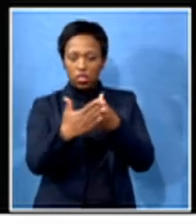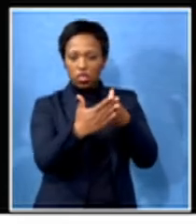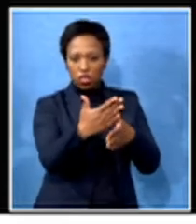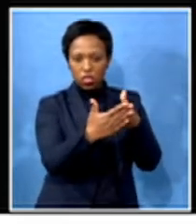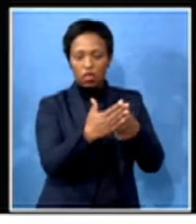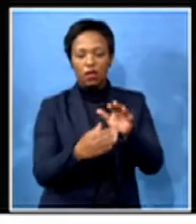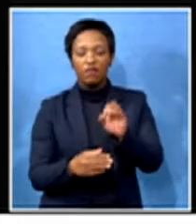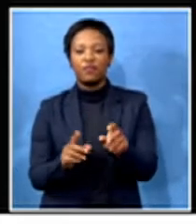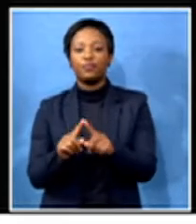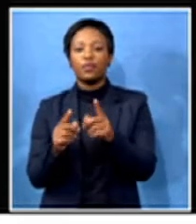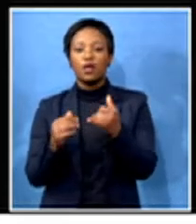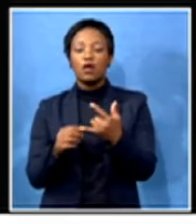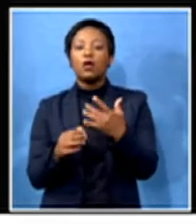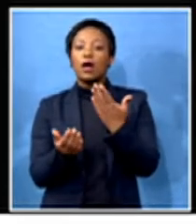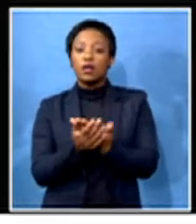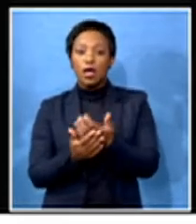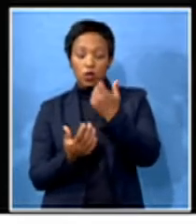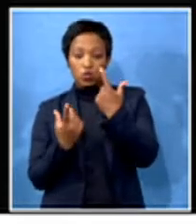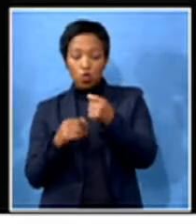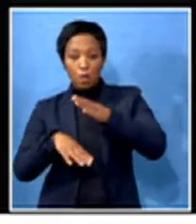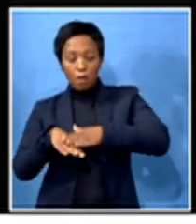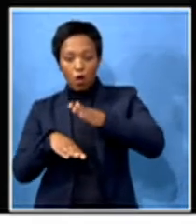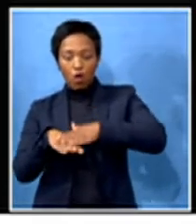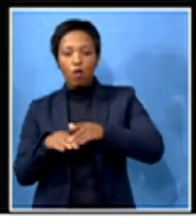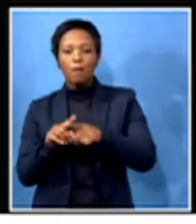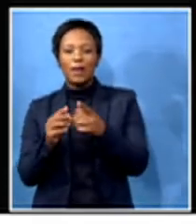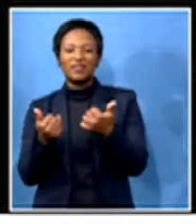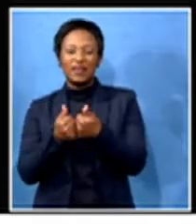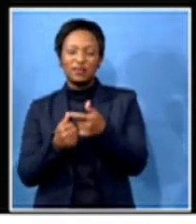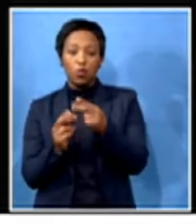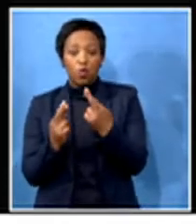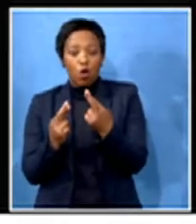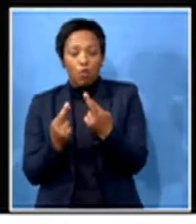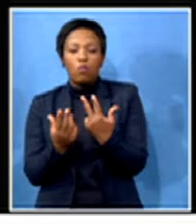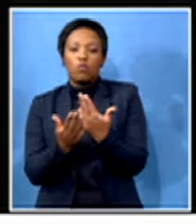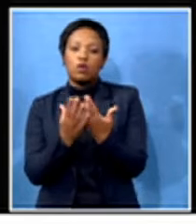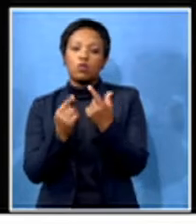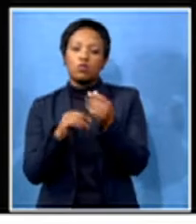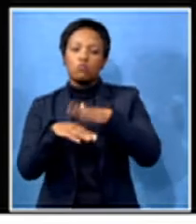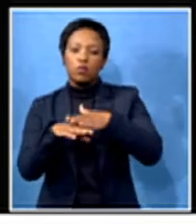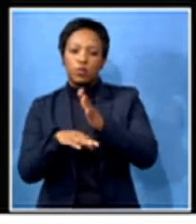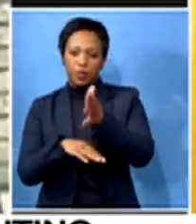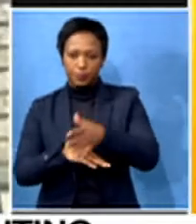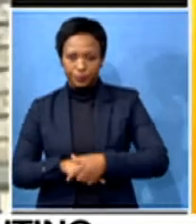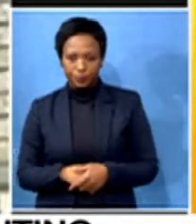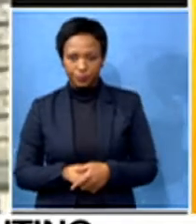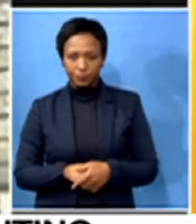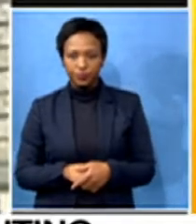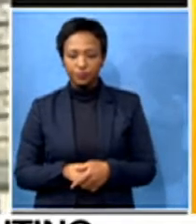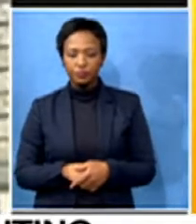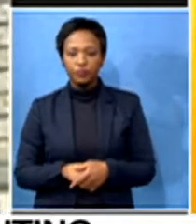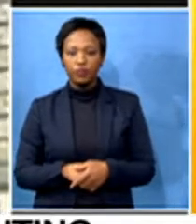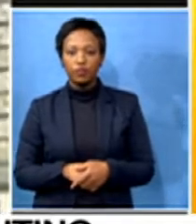more, if not for these challenges. But, of course, we are hoping to do more. And we are still very committed to the job. Itunu,